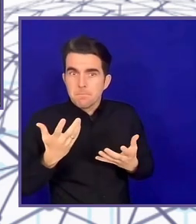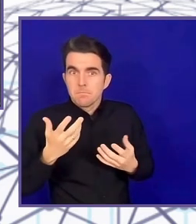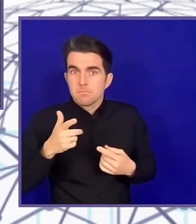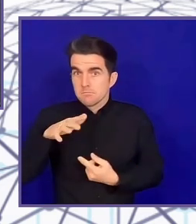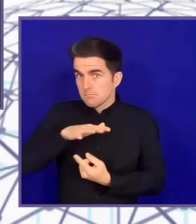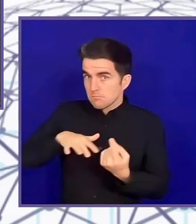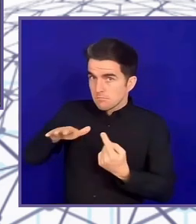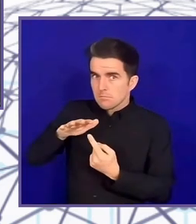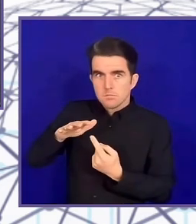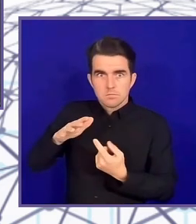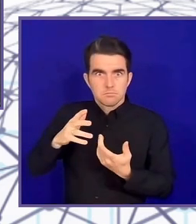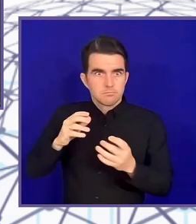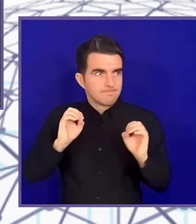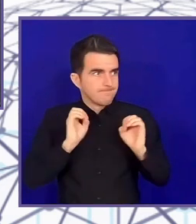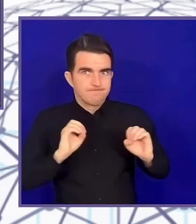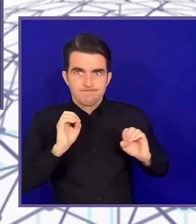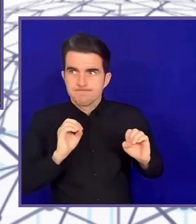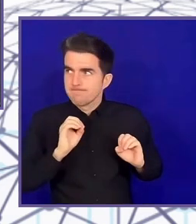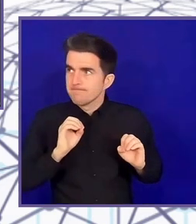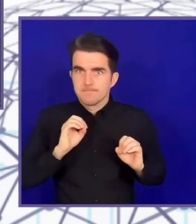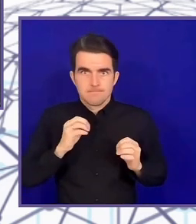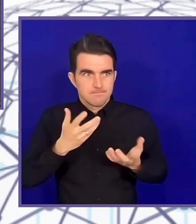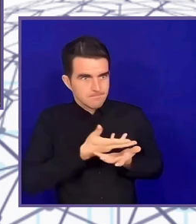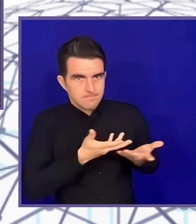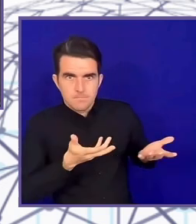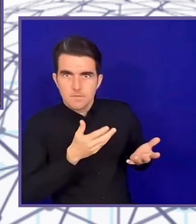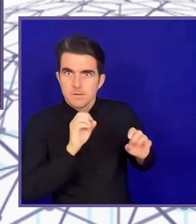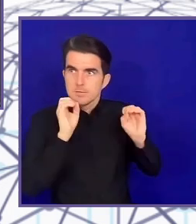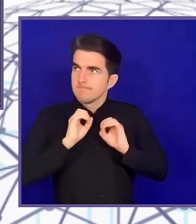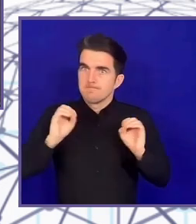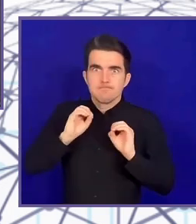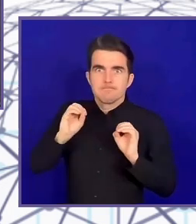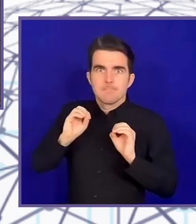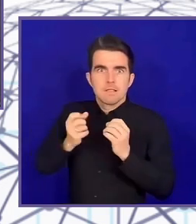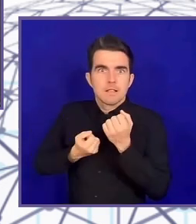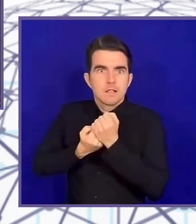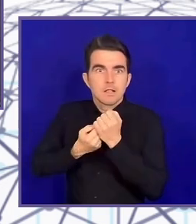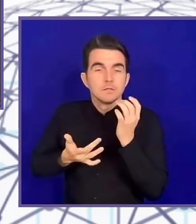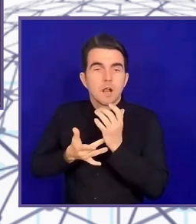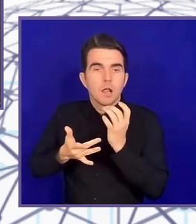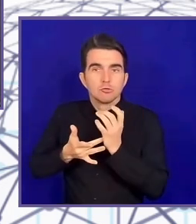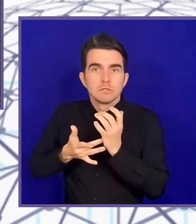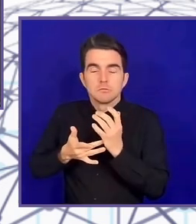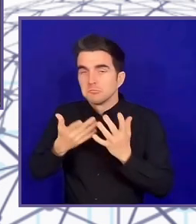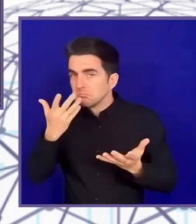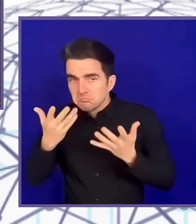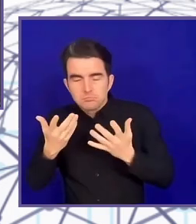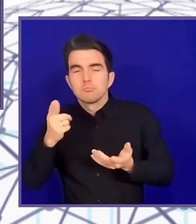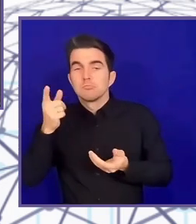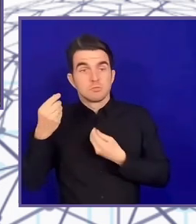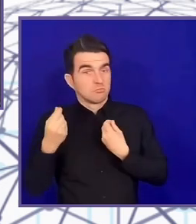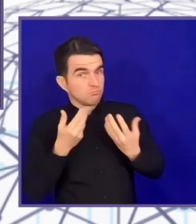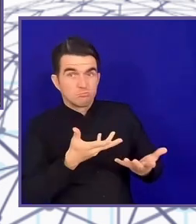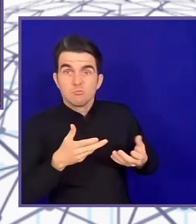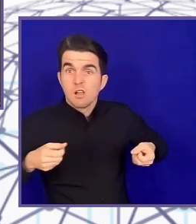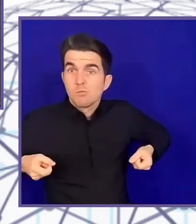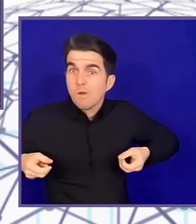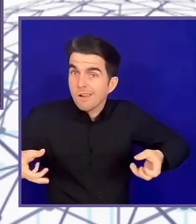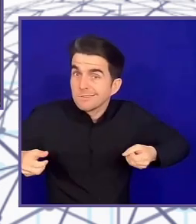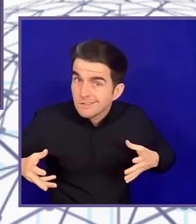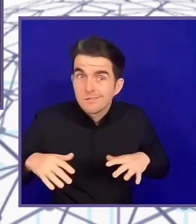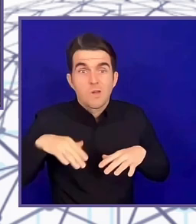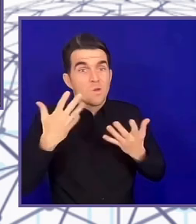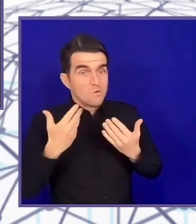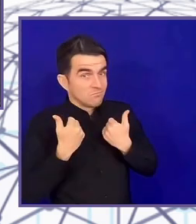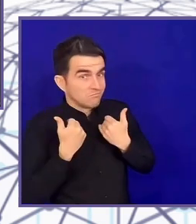wheelchair or a prosthetic limb that otherwise slows me down because physically I have adapted to the fact